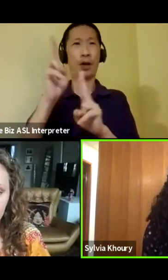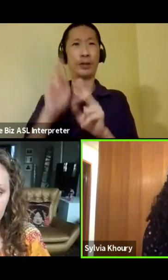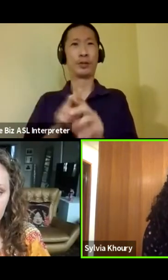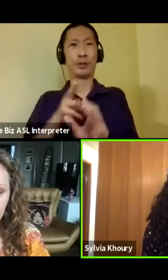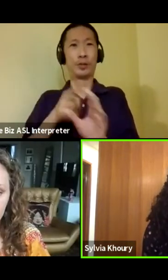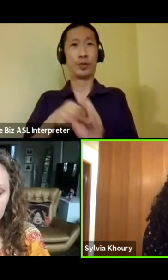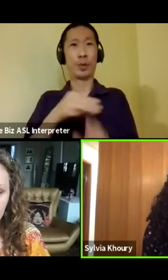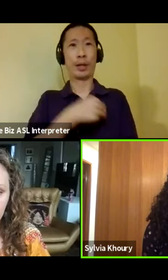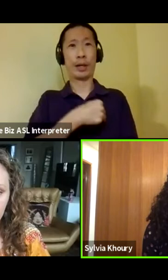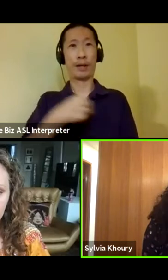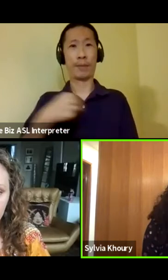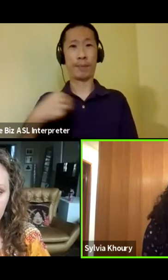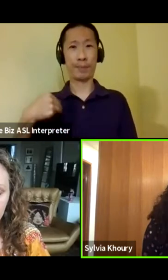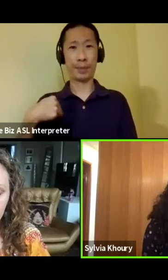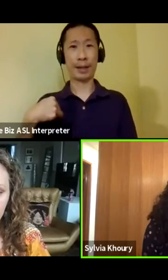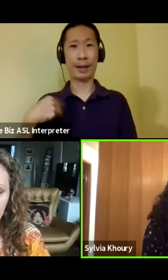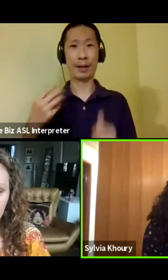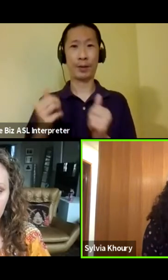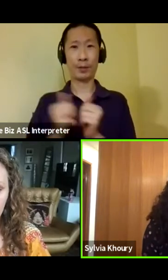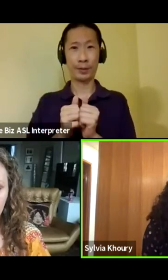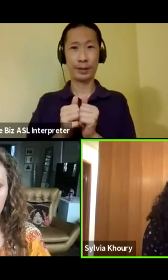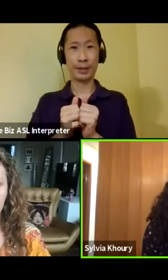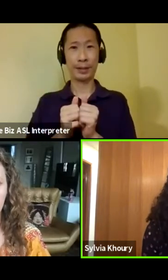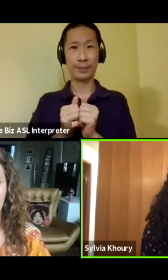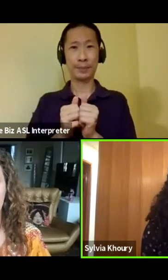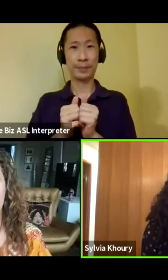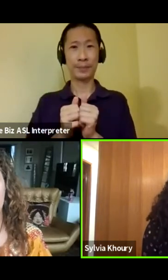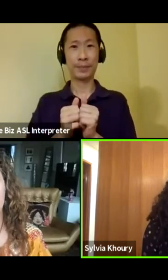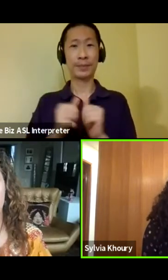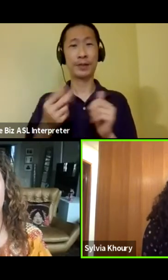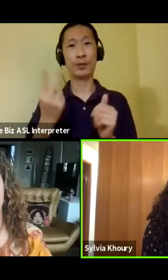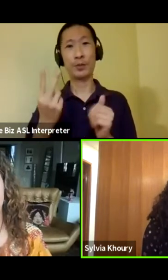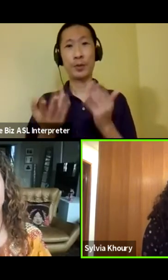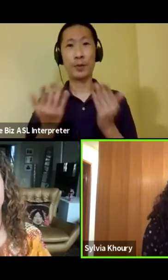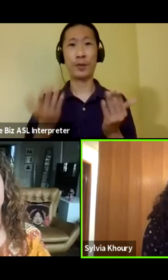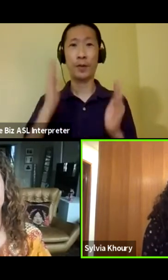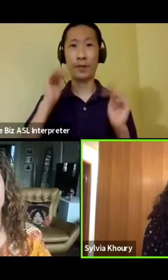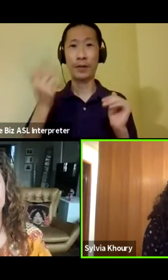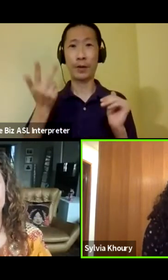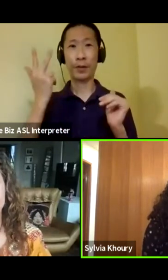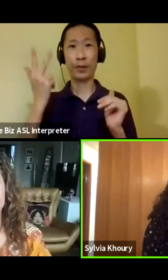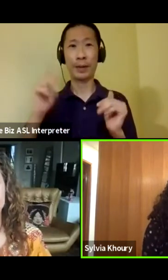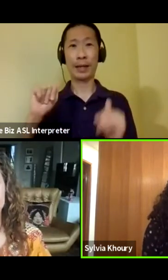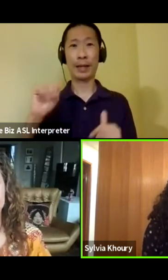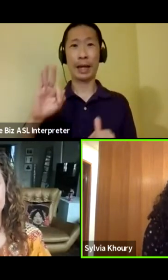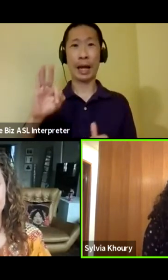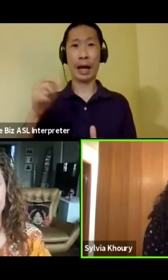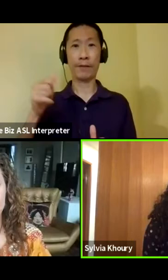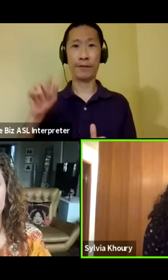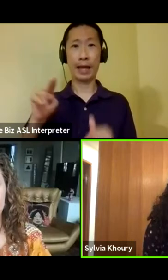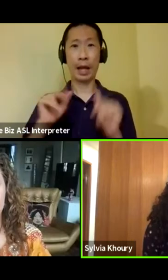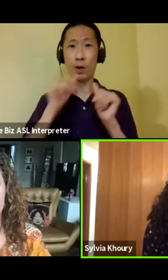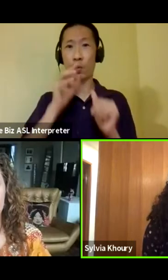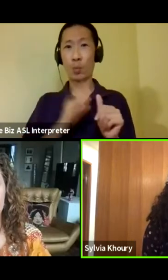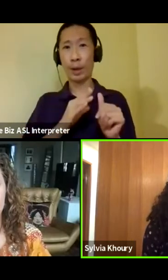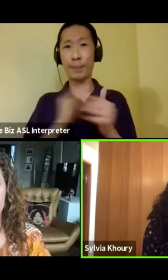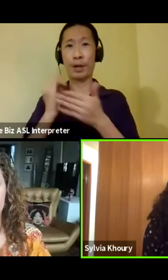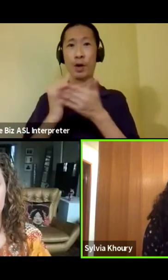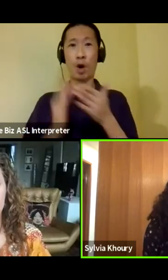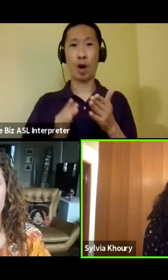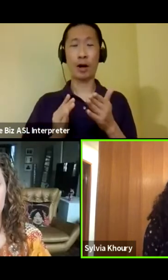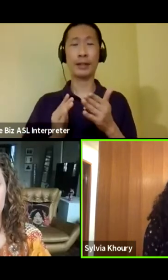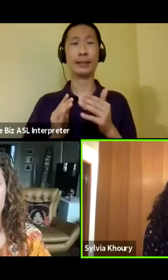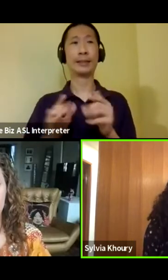panel with uh two hopefully three um afghan women artists and activists as an